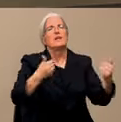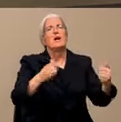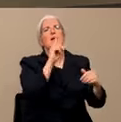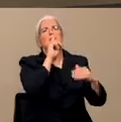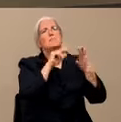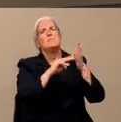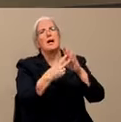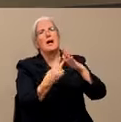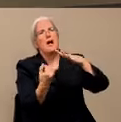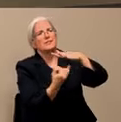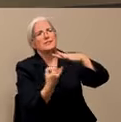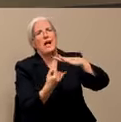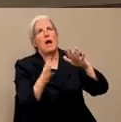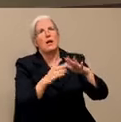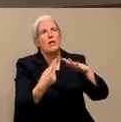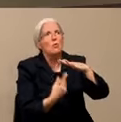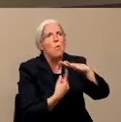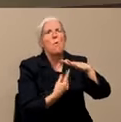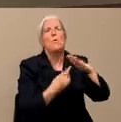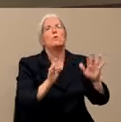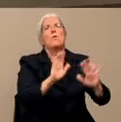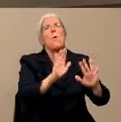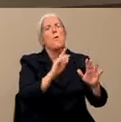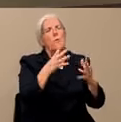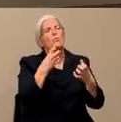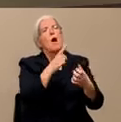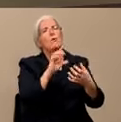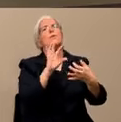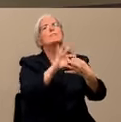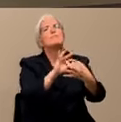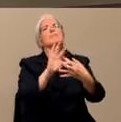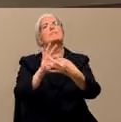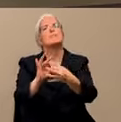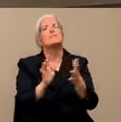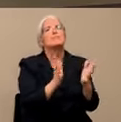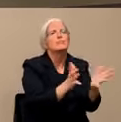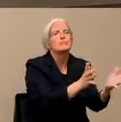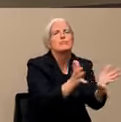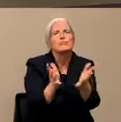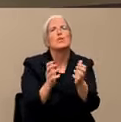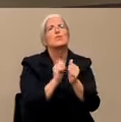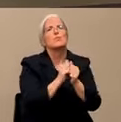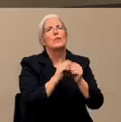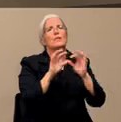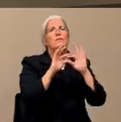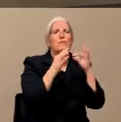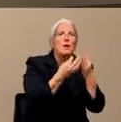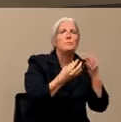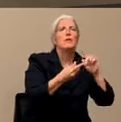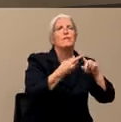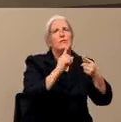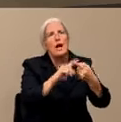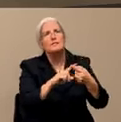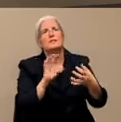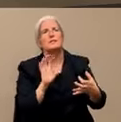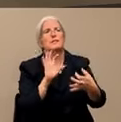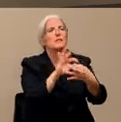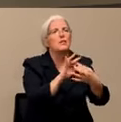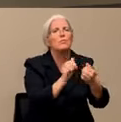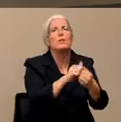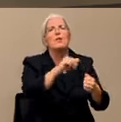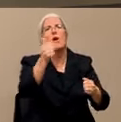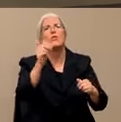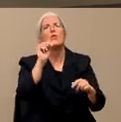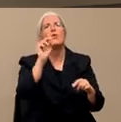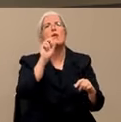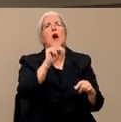I'd really encourage everybody to be engaged, especially with our nonprofits that are doing so